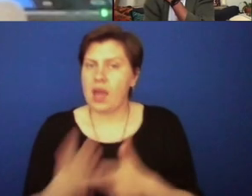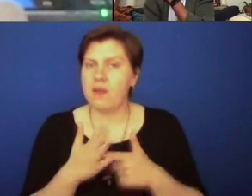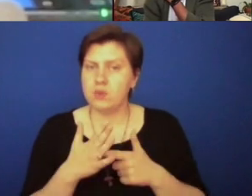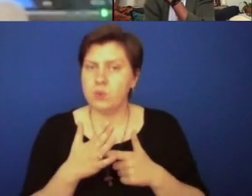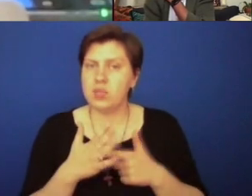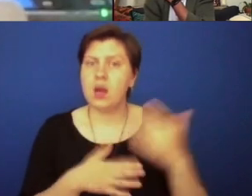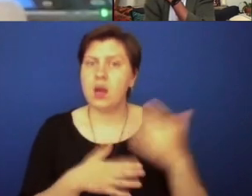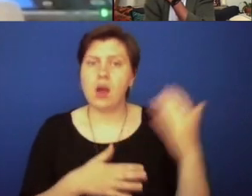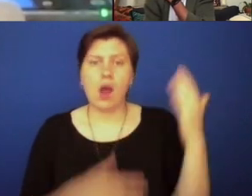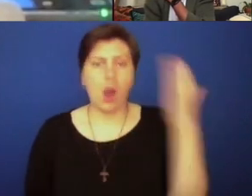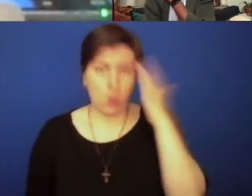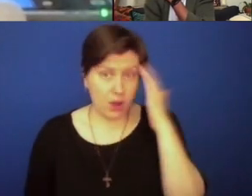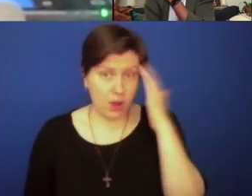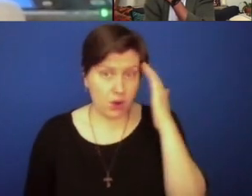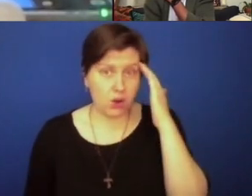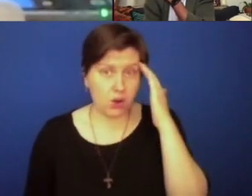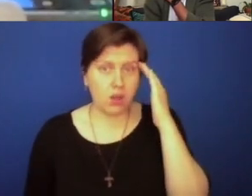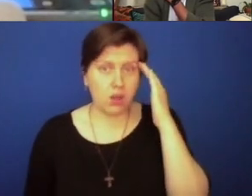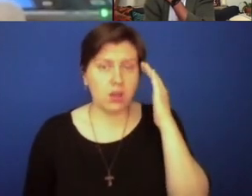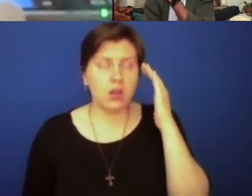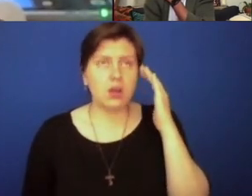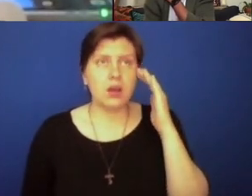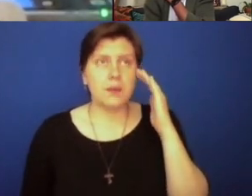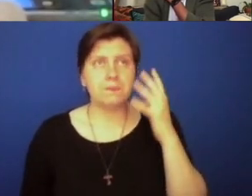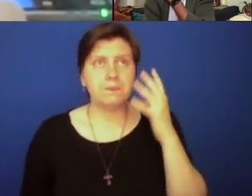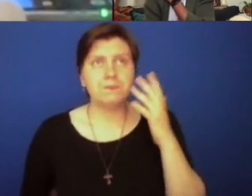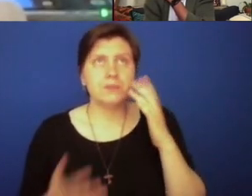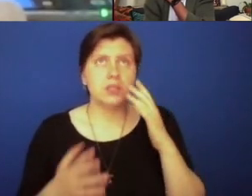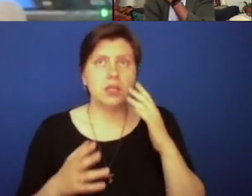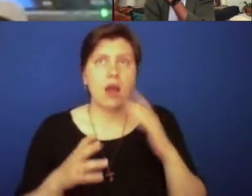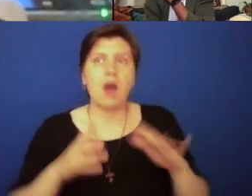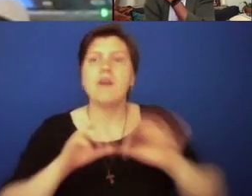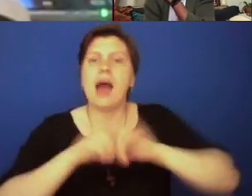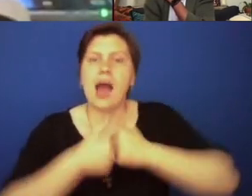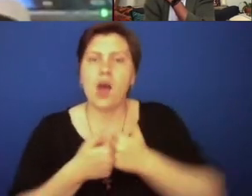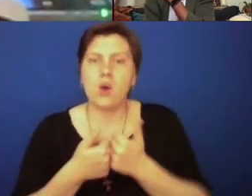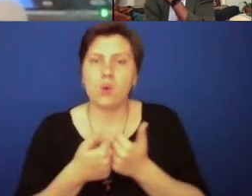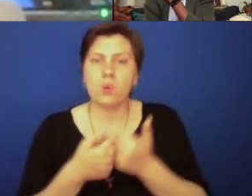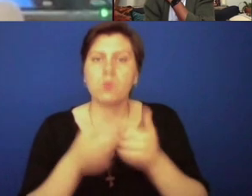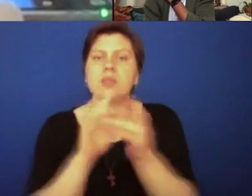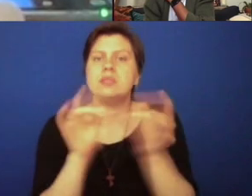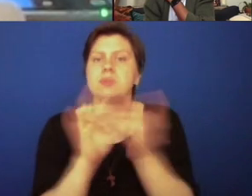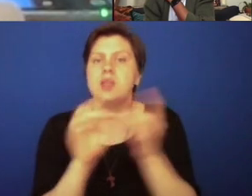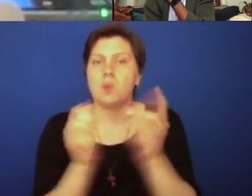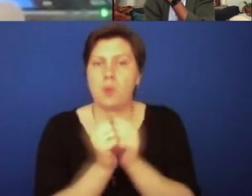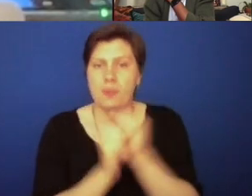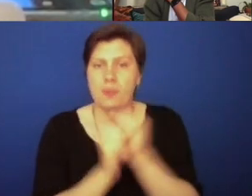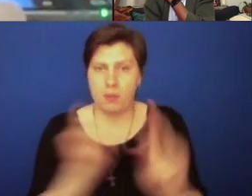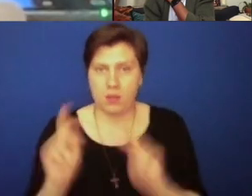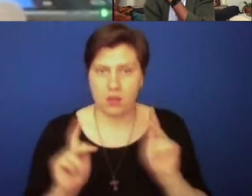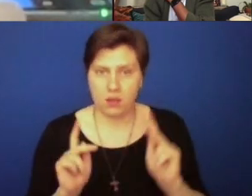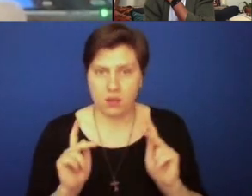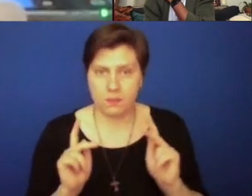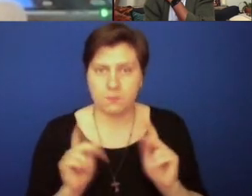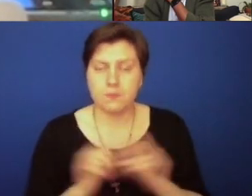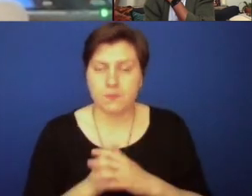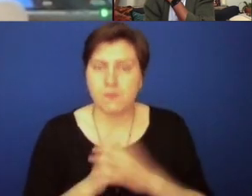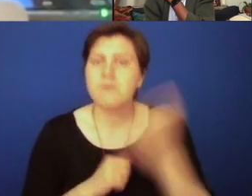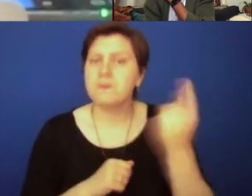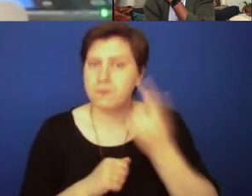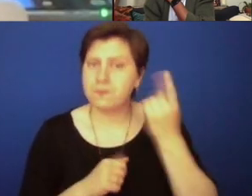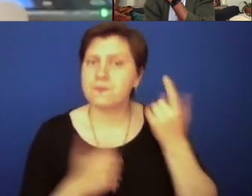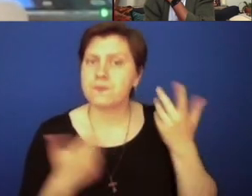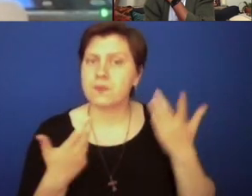very aware of, you know, speaking to our people. You know, one thing that